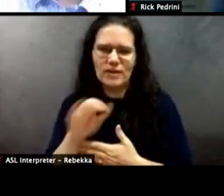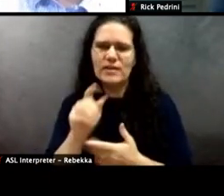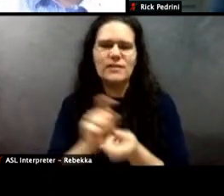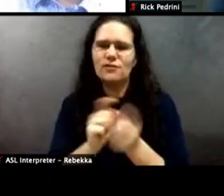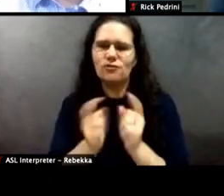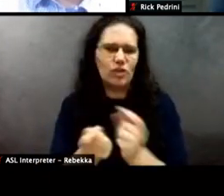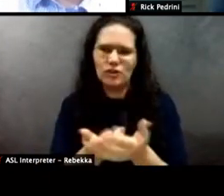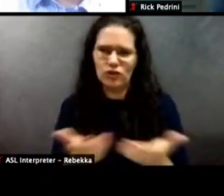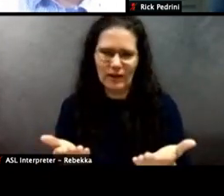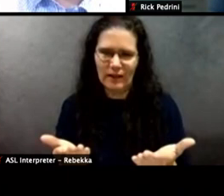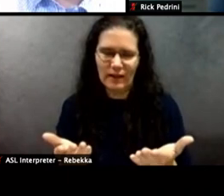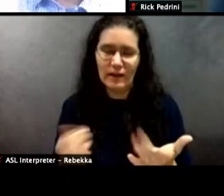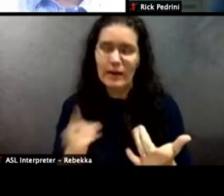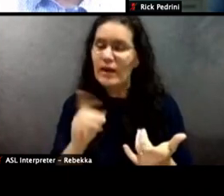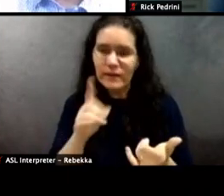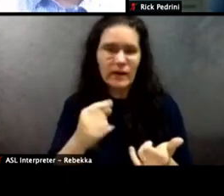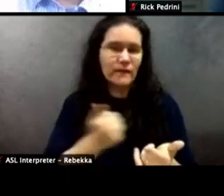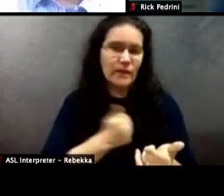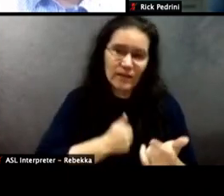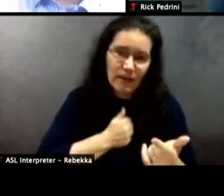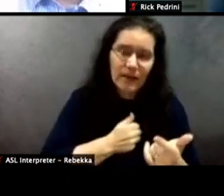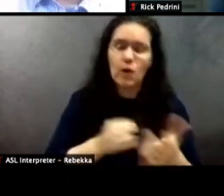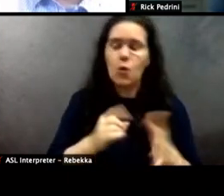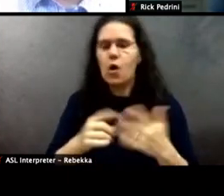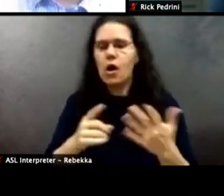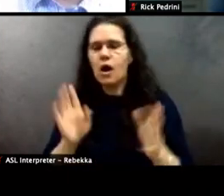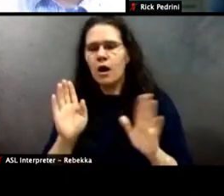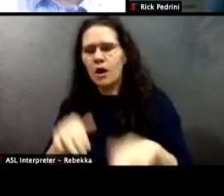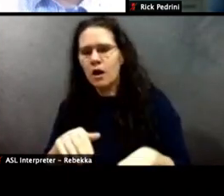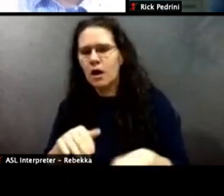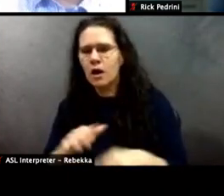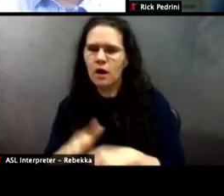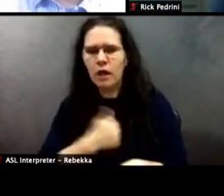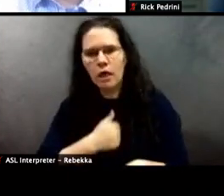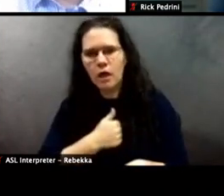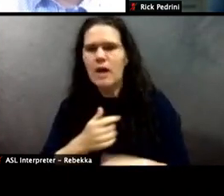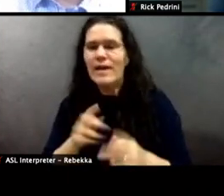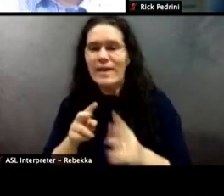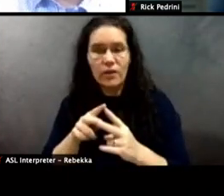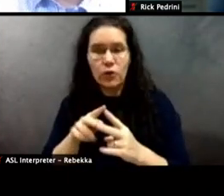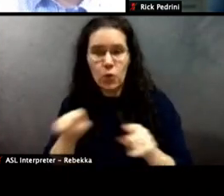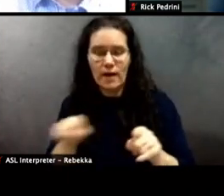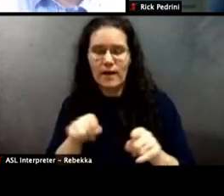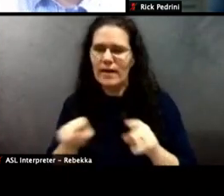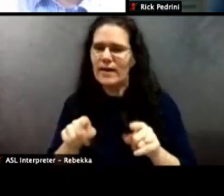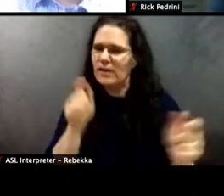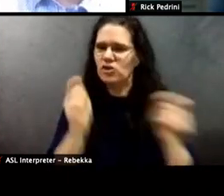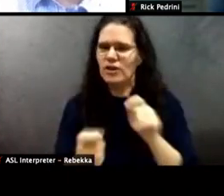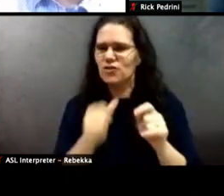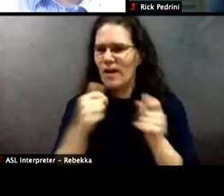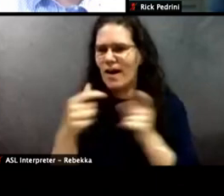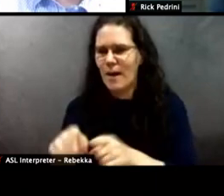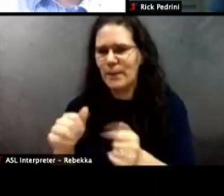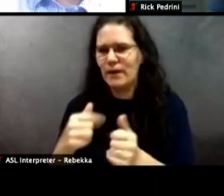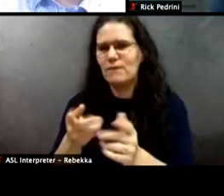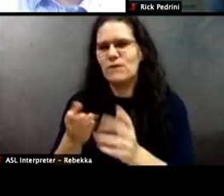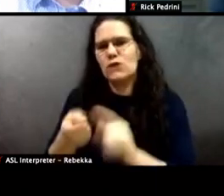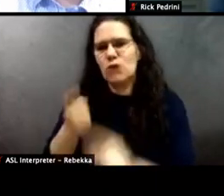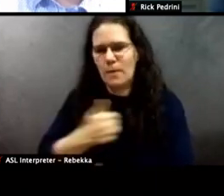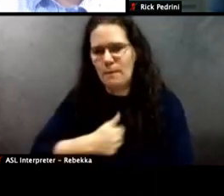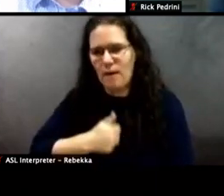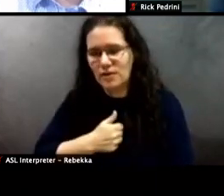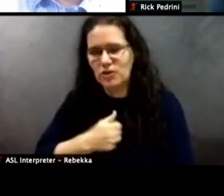whether it's authentic or sincere or not, at least in my mind. And the needle we need to move. think like Dora Lee talked about is